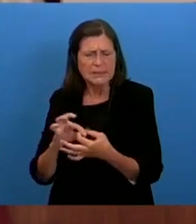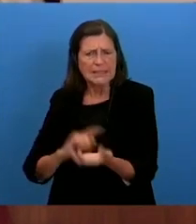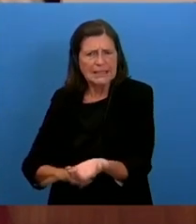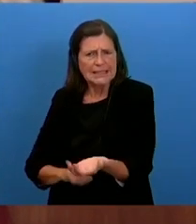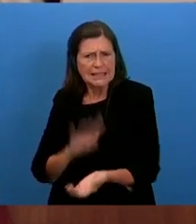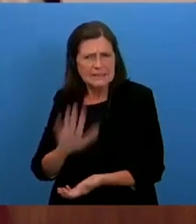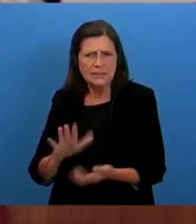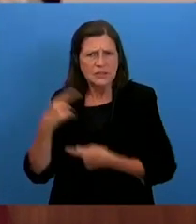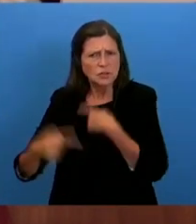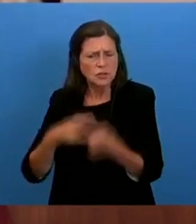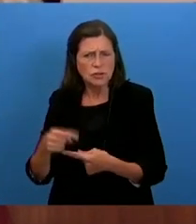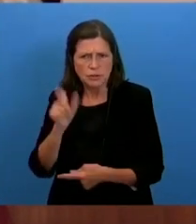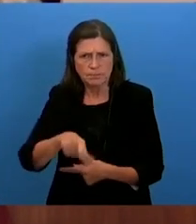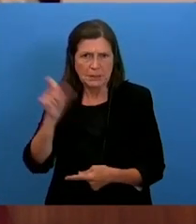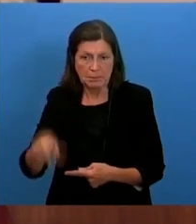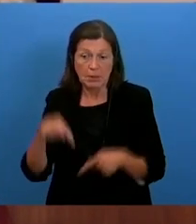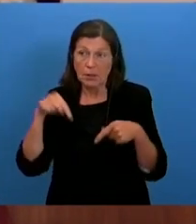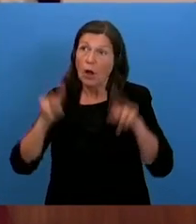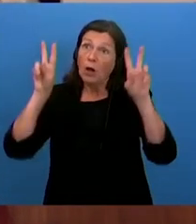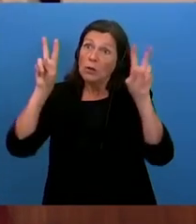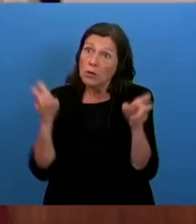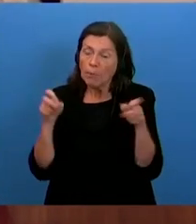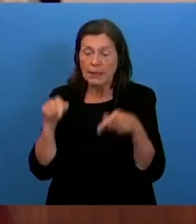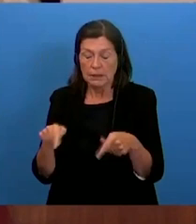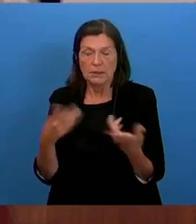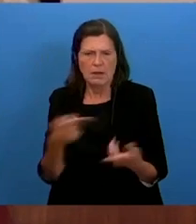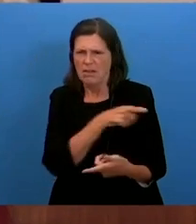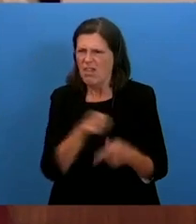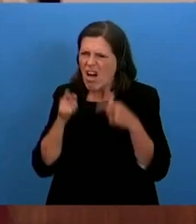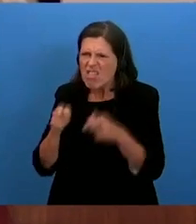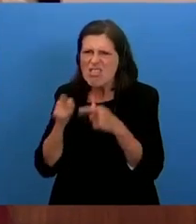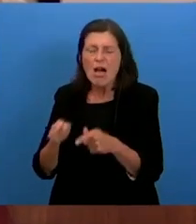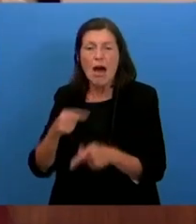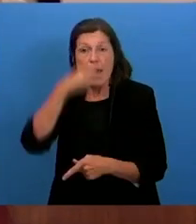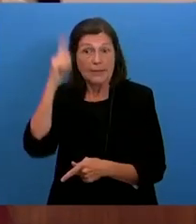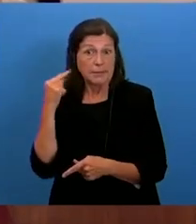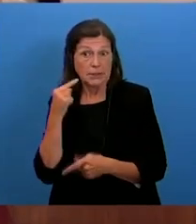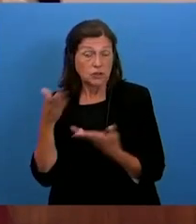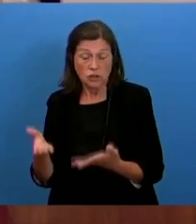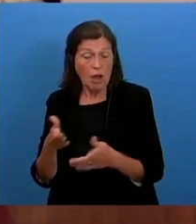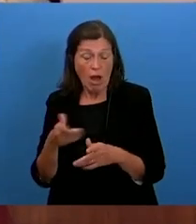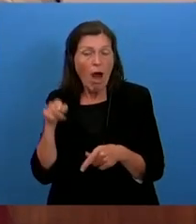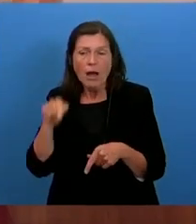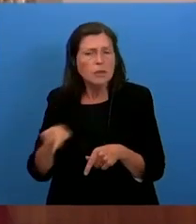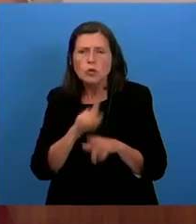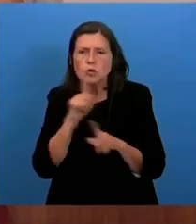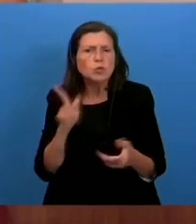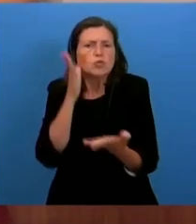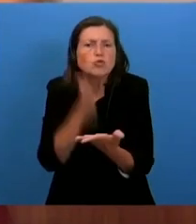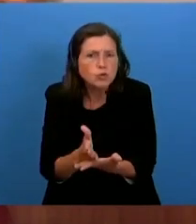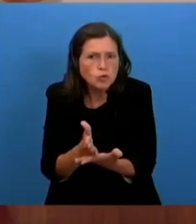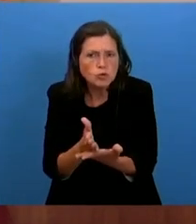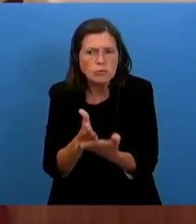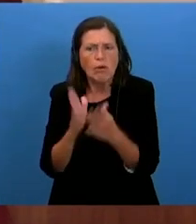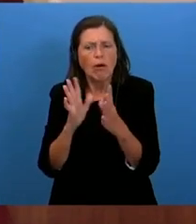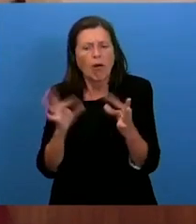explore the discussion on this topic against Azerbaijan and present a falsified narrative which doesn't serve for